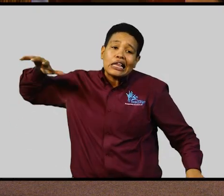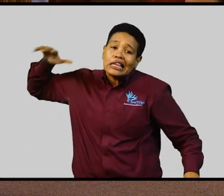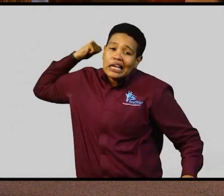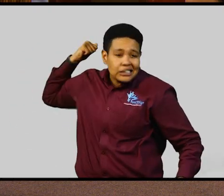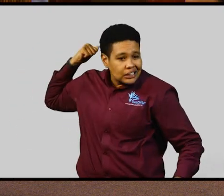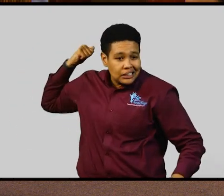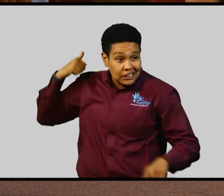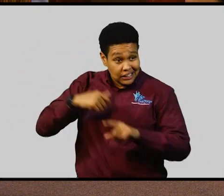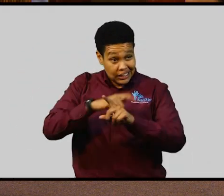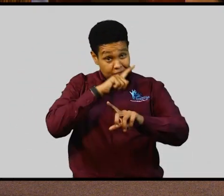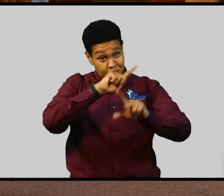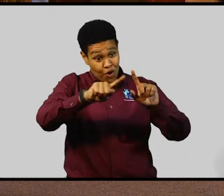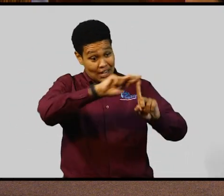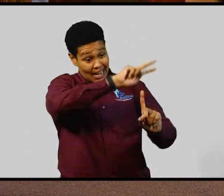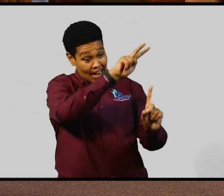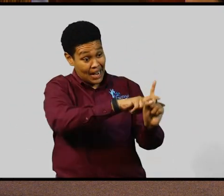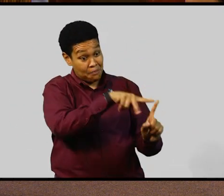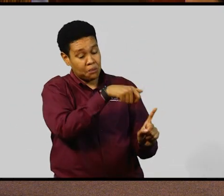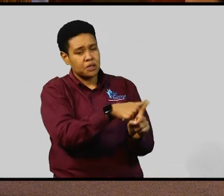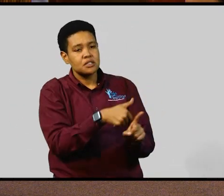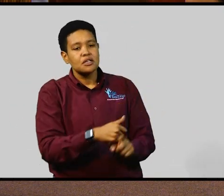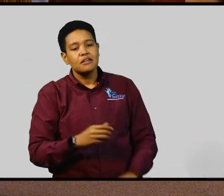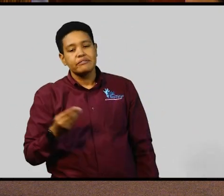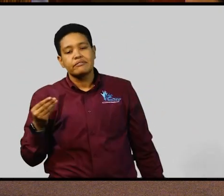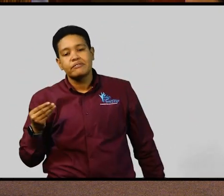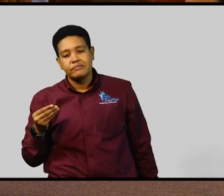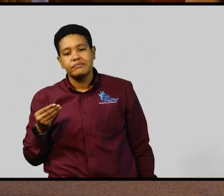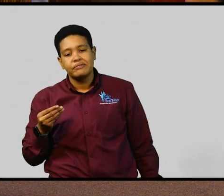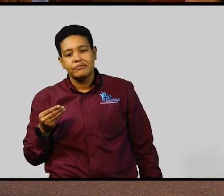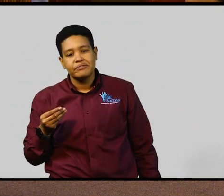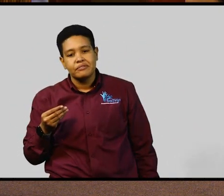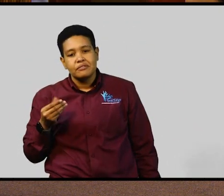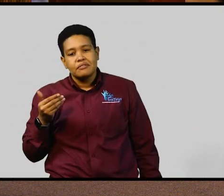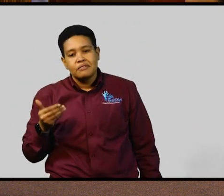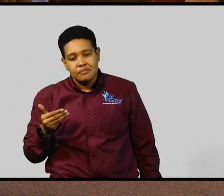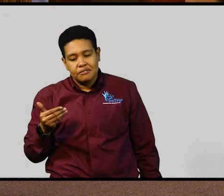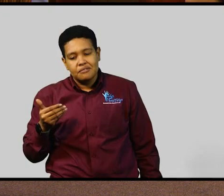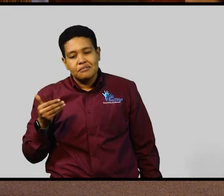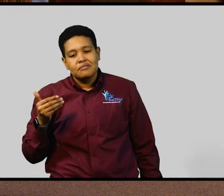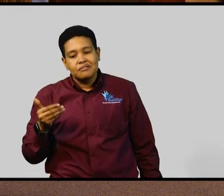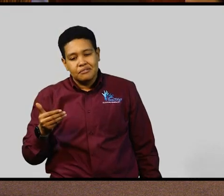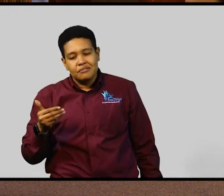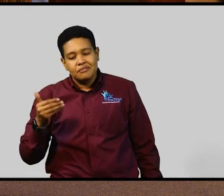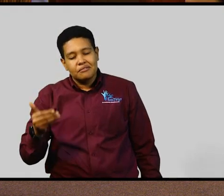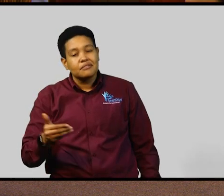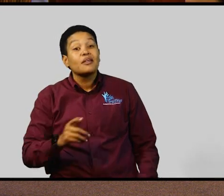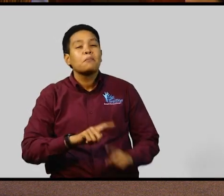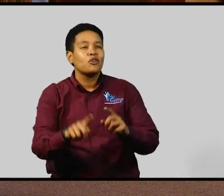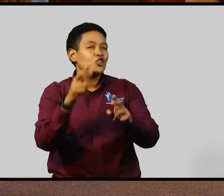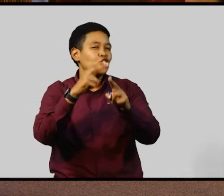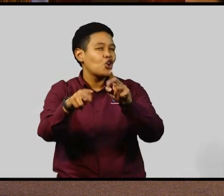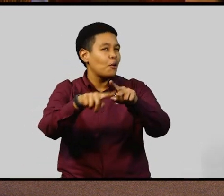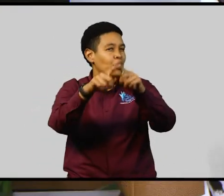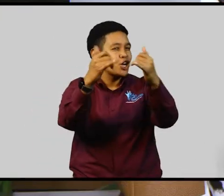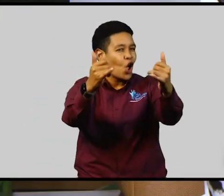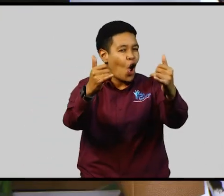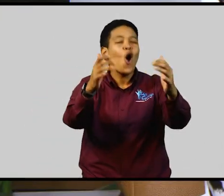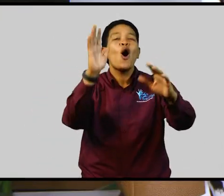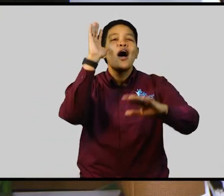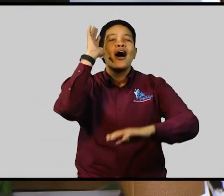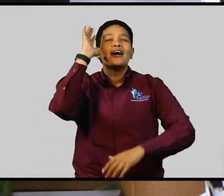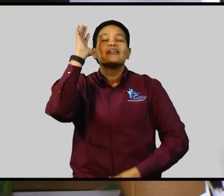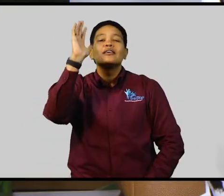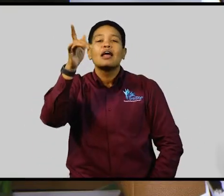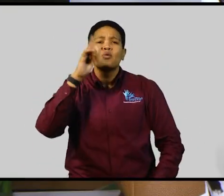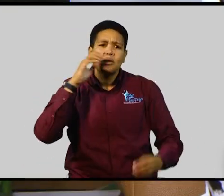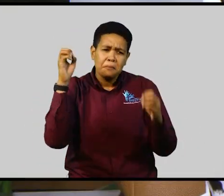but the implementation has taken some time as well. But we have to take a short break right now, and then